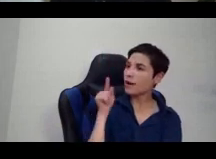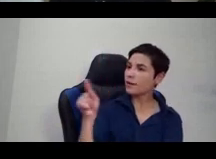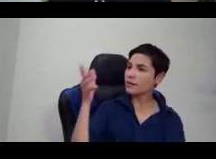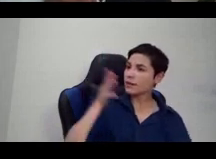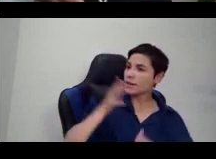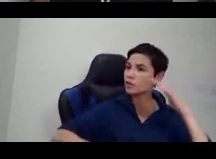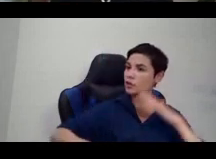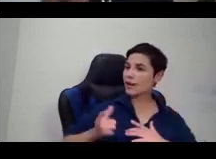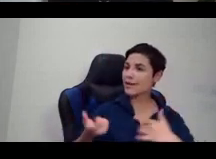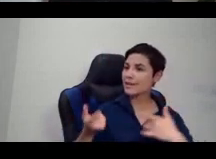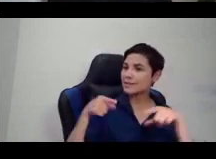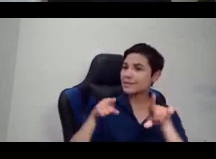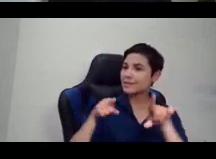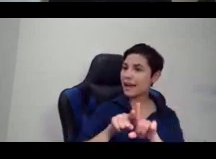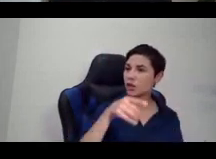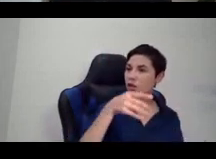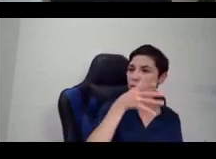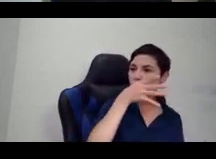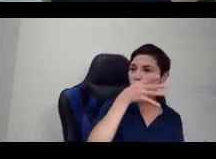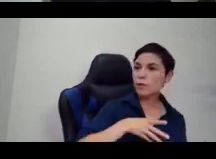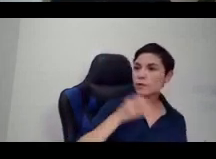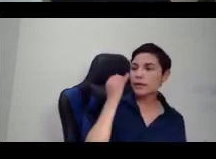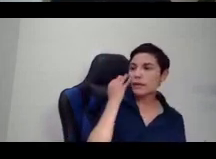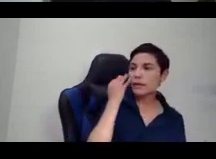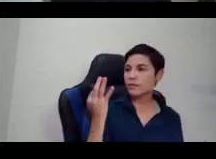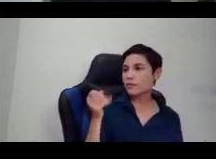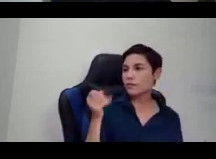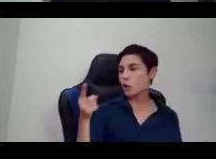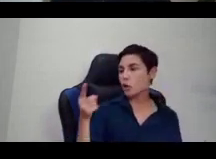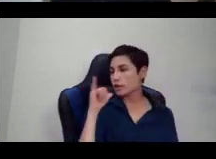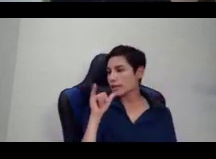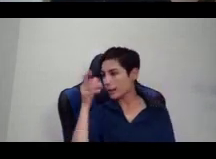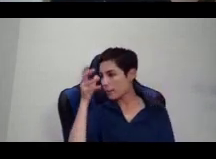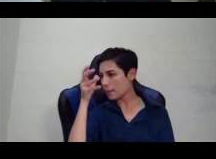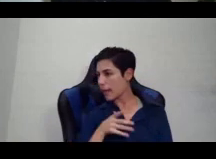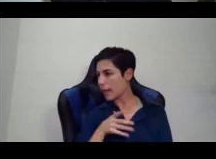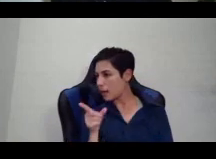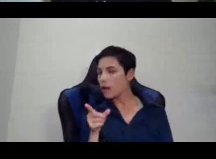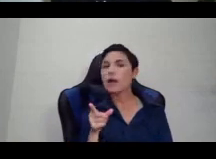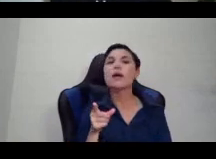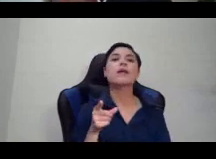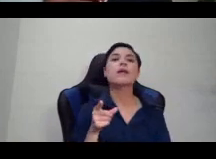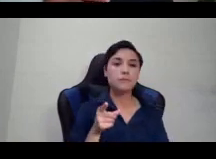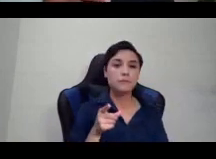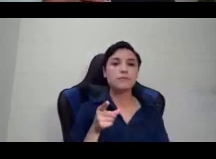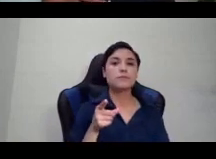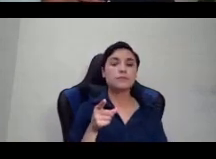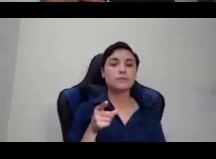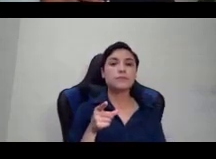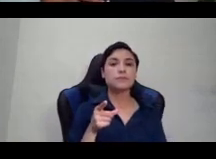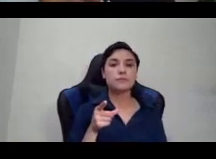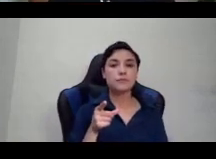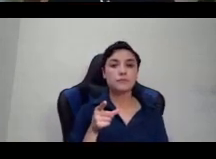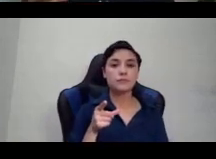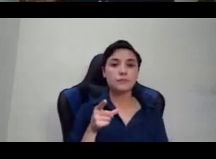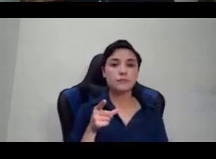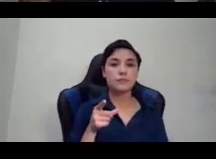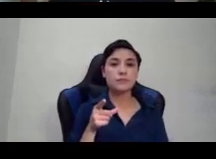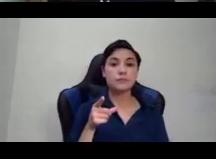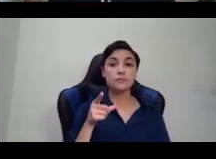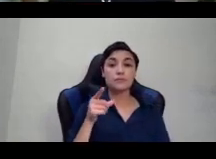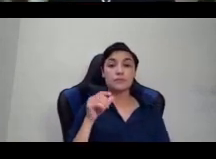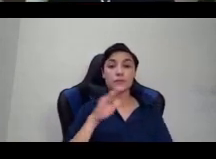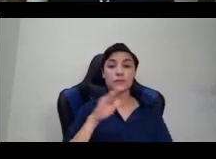cacique, which is what the Spanish called all the chiefs or head people of the villages, said that the indigenous